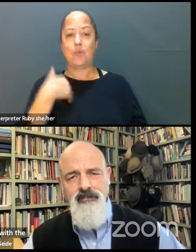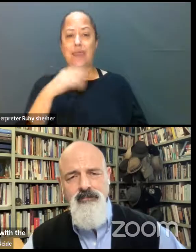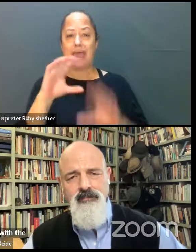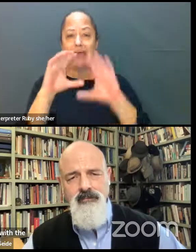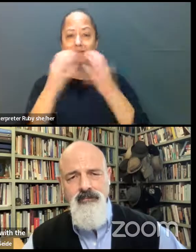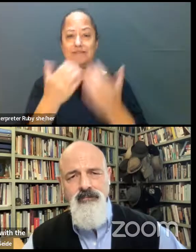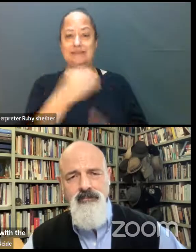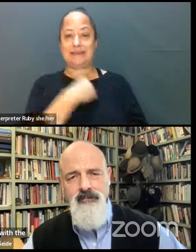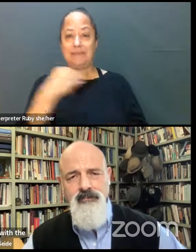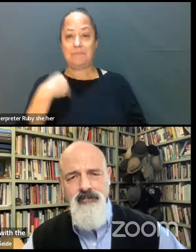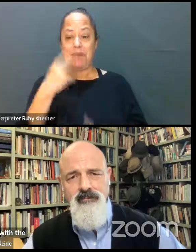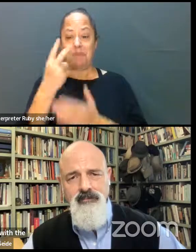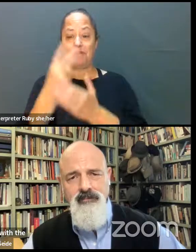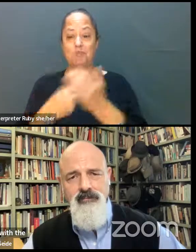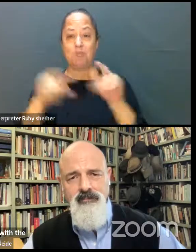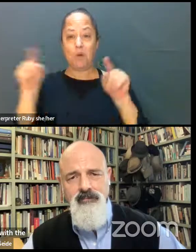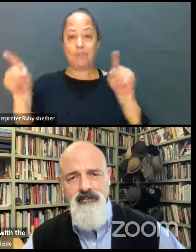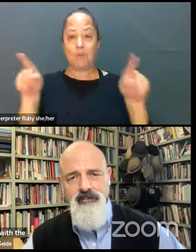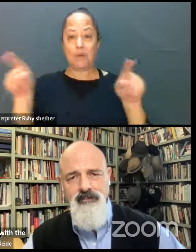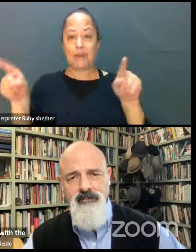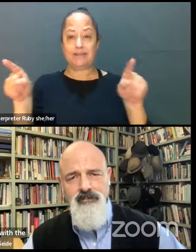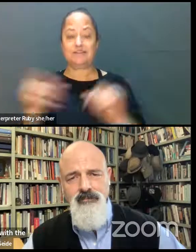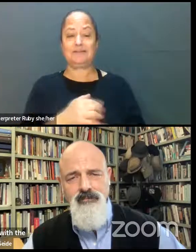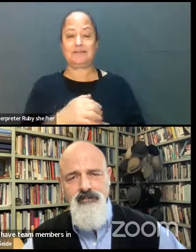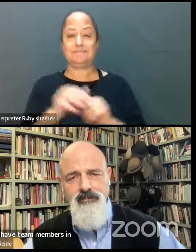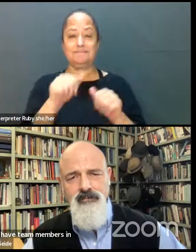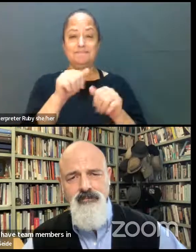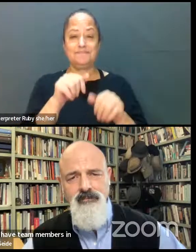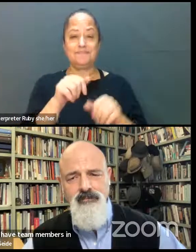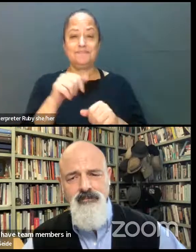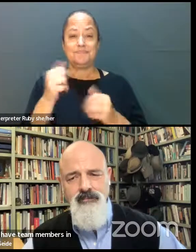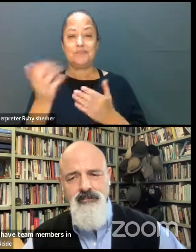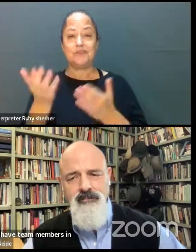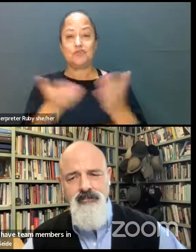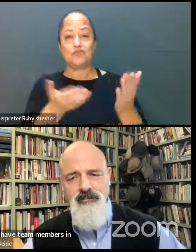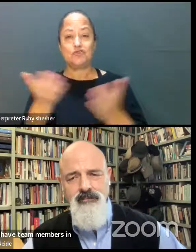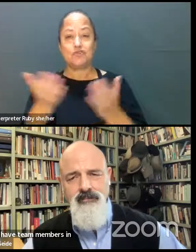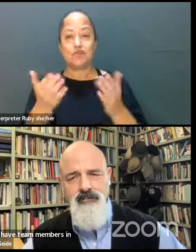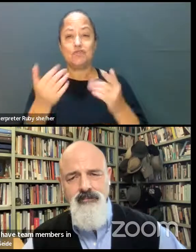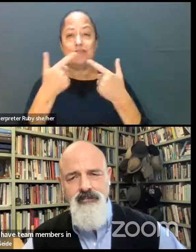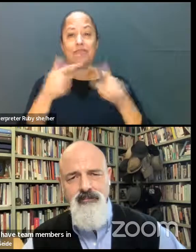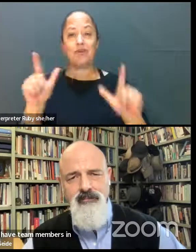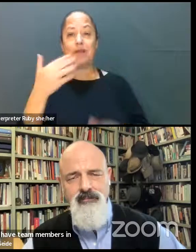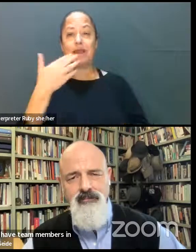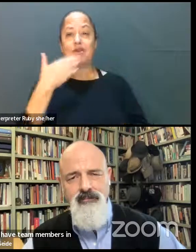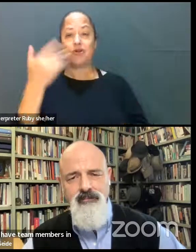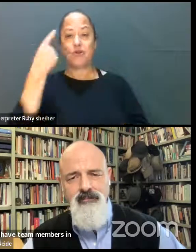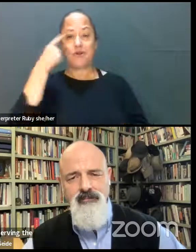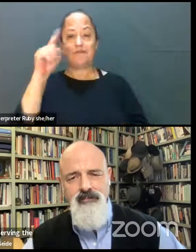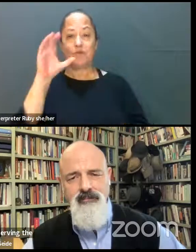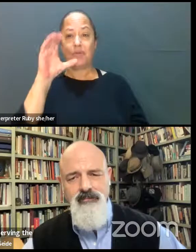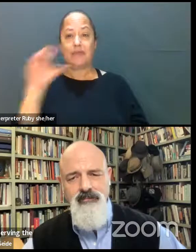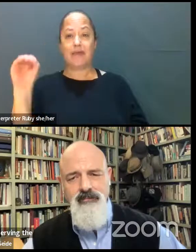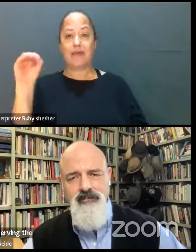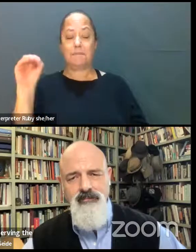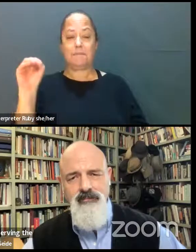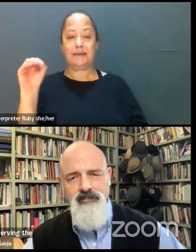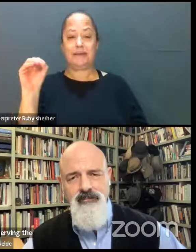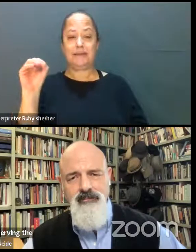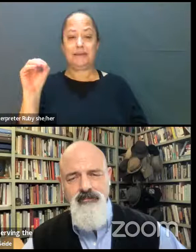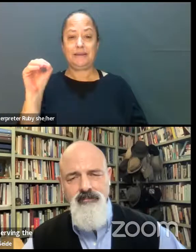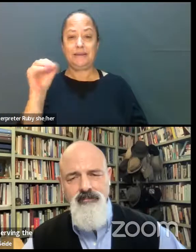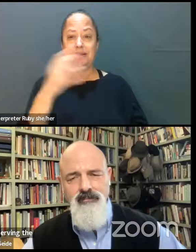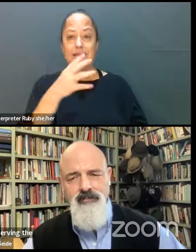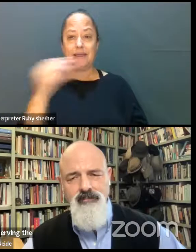that are in both locations, again, serving the greater good for our company and